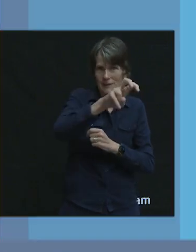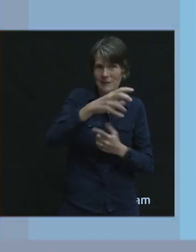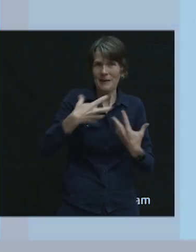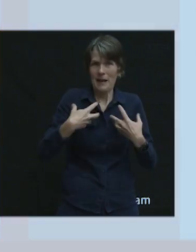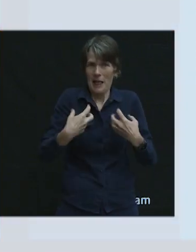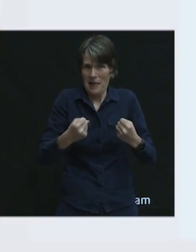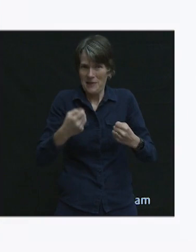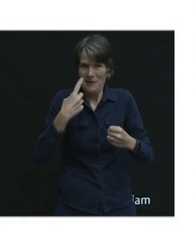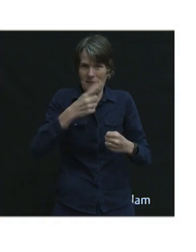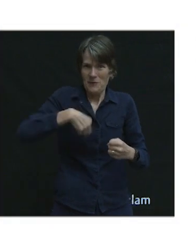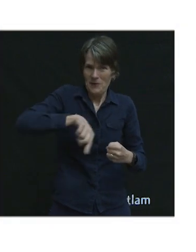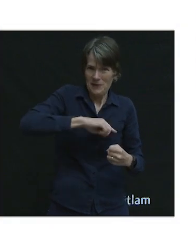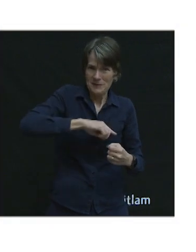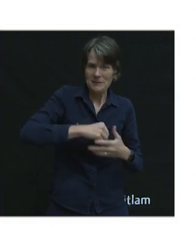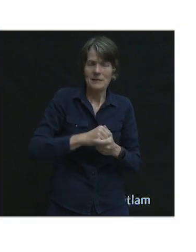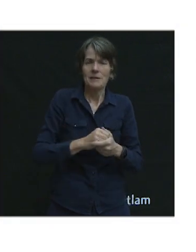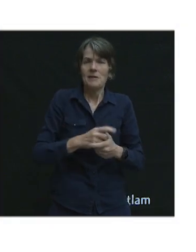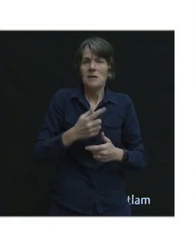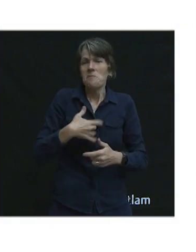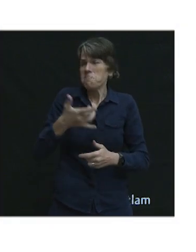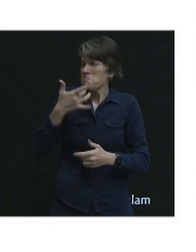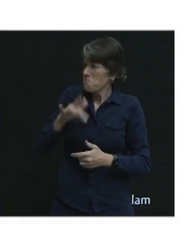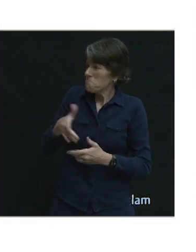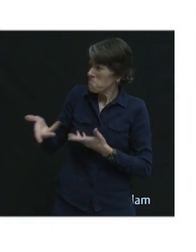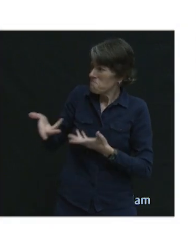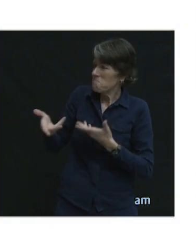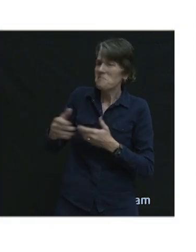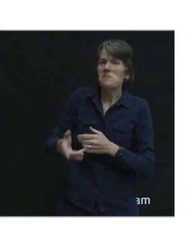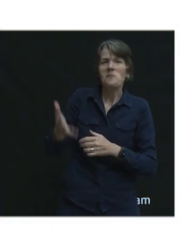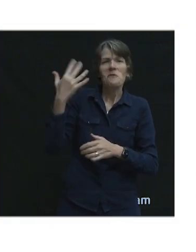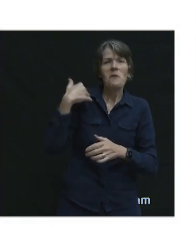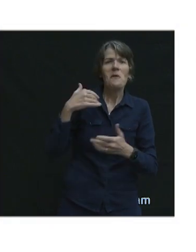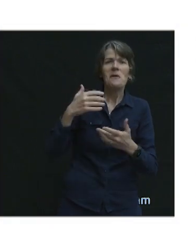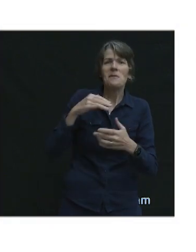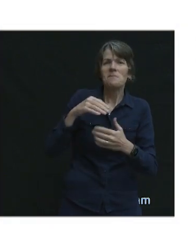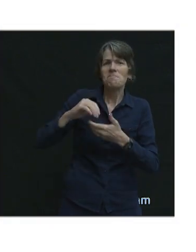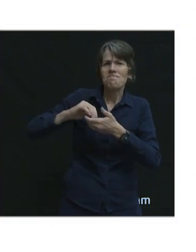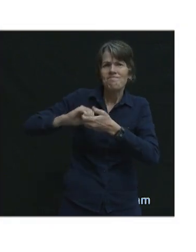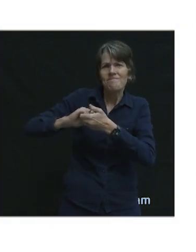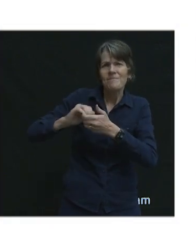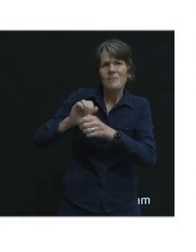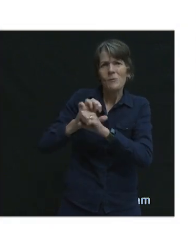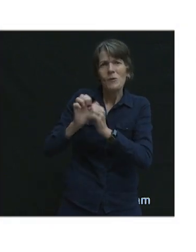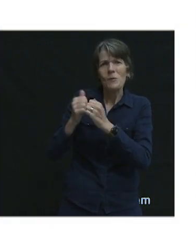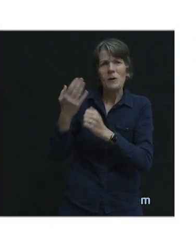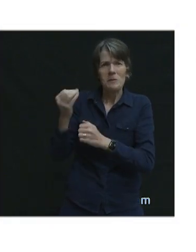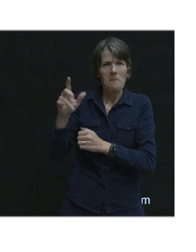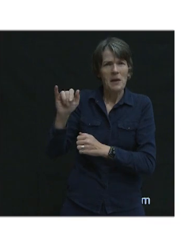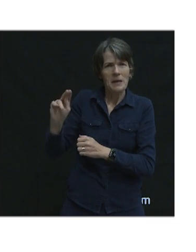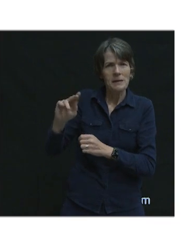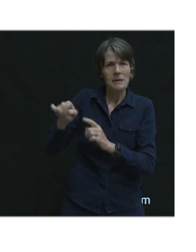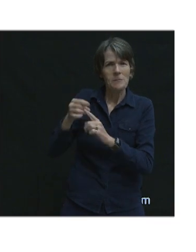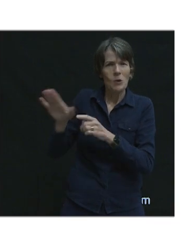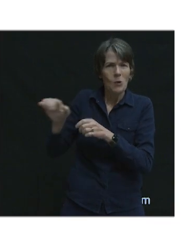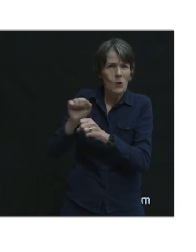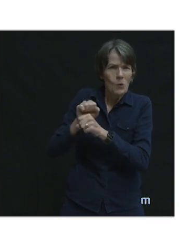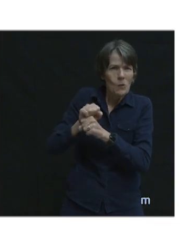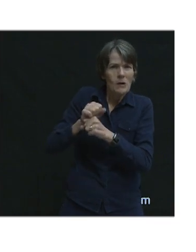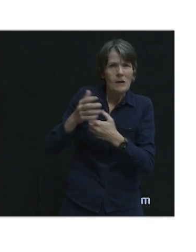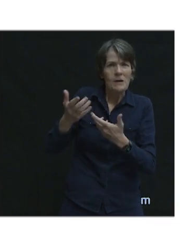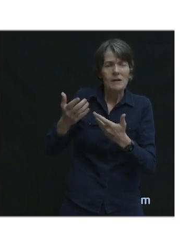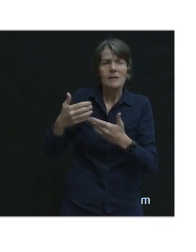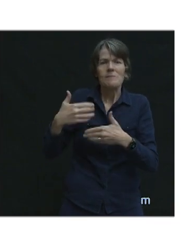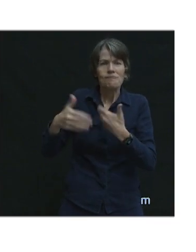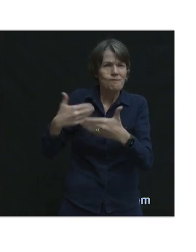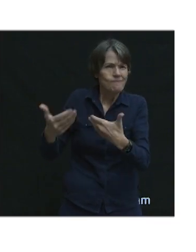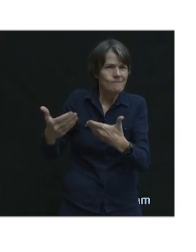for us. And I've had the privilege when previously at the City of Vancouver, being a partner along with Megan in terms of the work that she does. And it's fantastic.